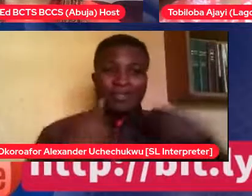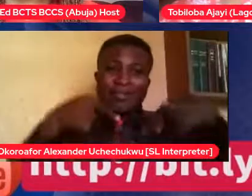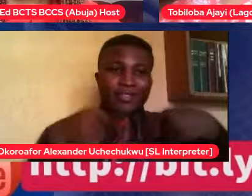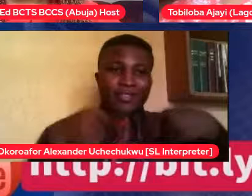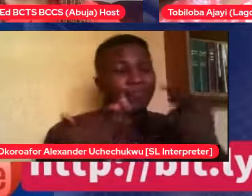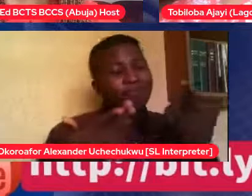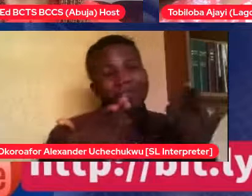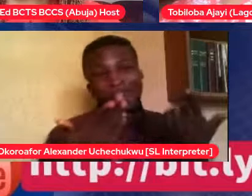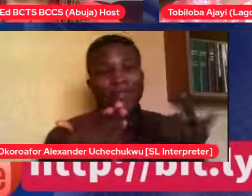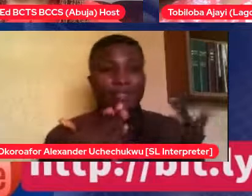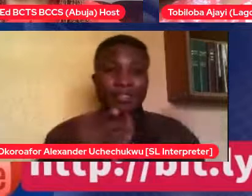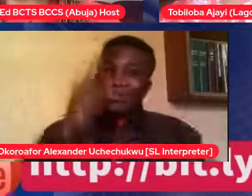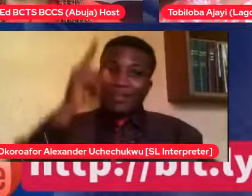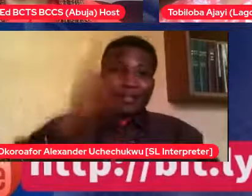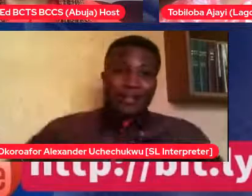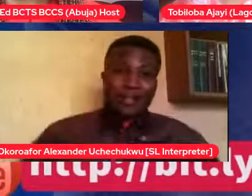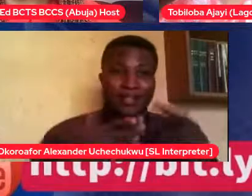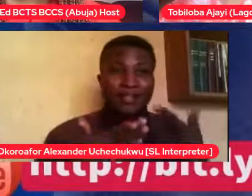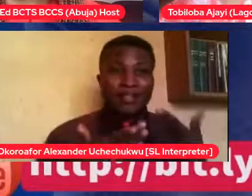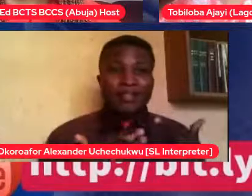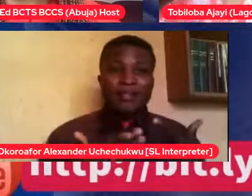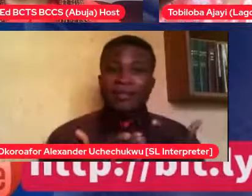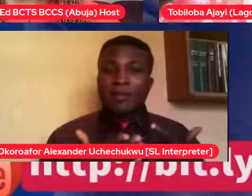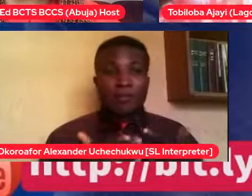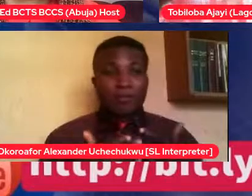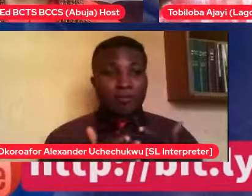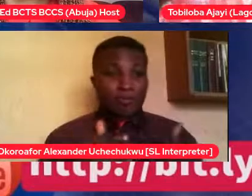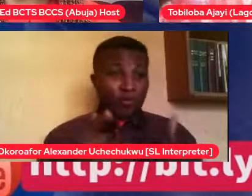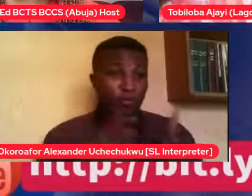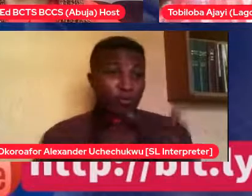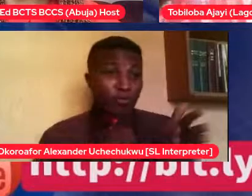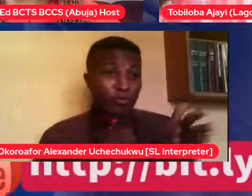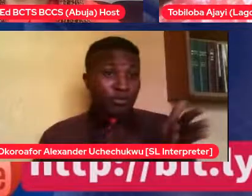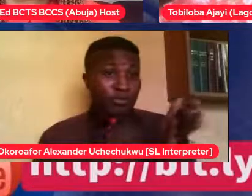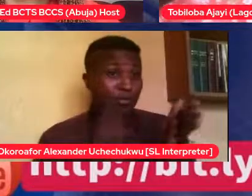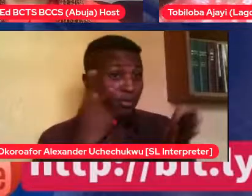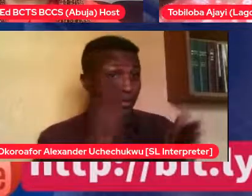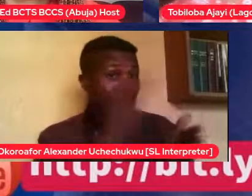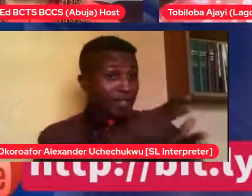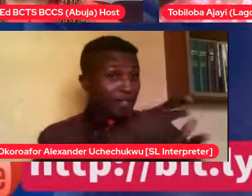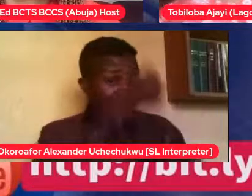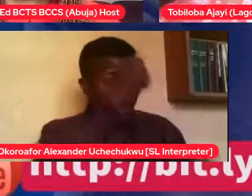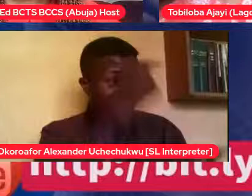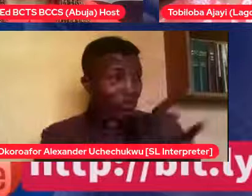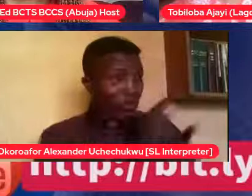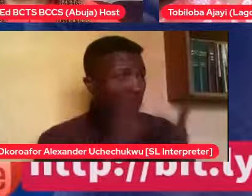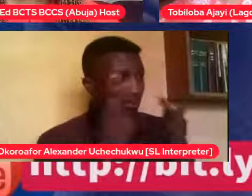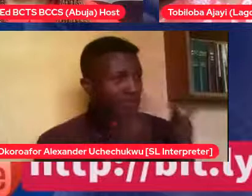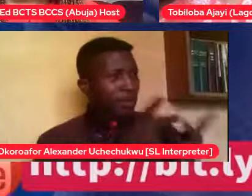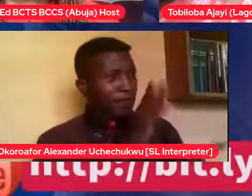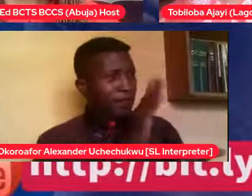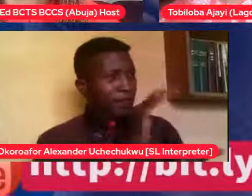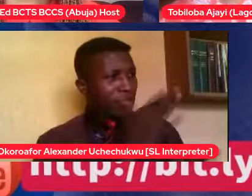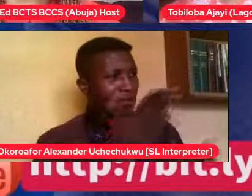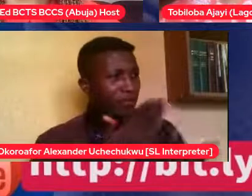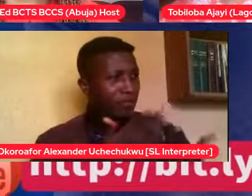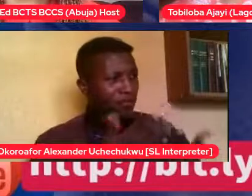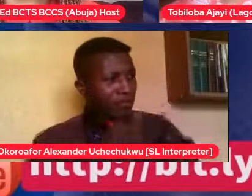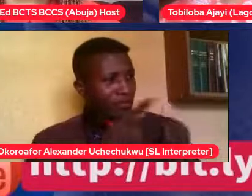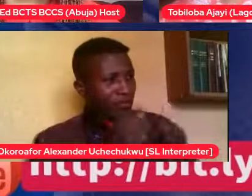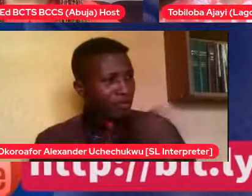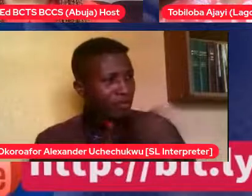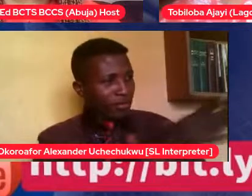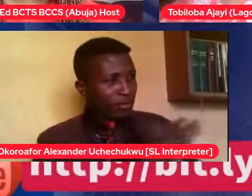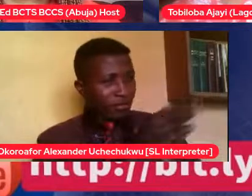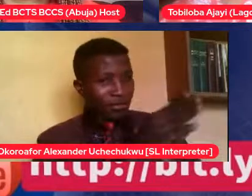certain ages. You know, so at 15, he will talk about girls and, you know, although he'll try and manage it some way or the other. So when Muniyi